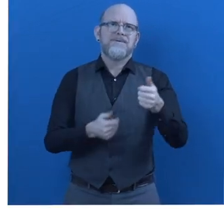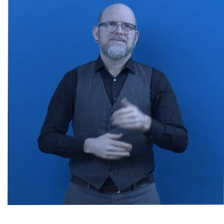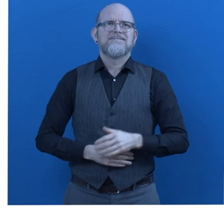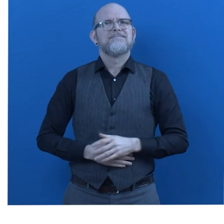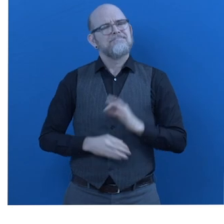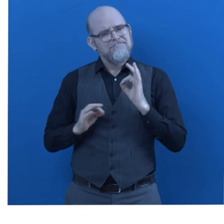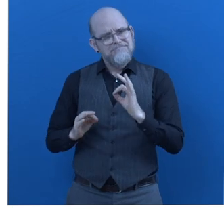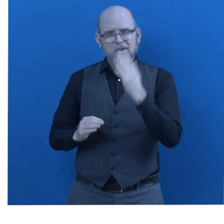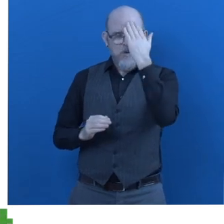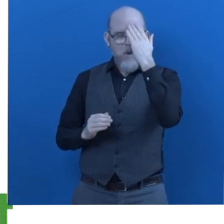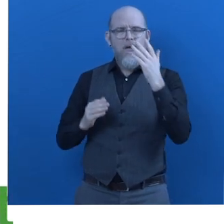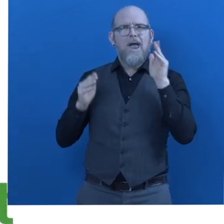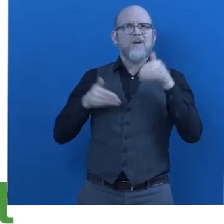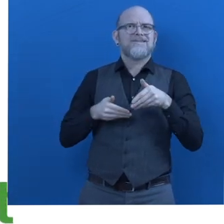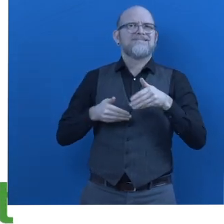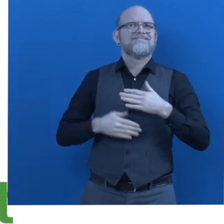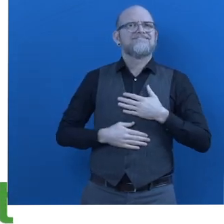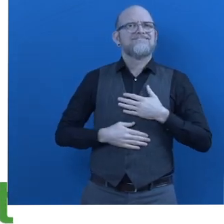For a world without barriers.